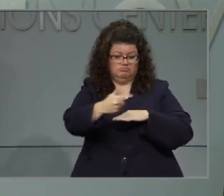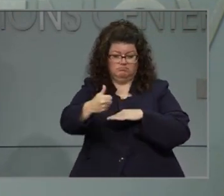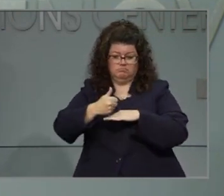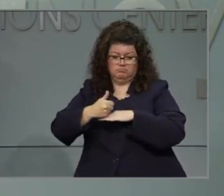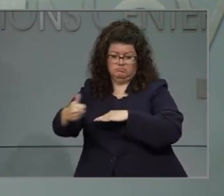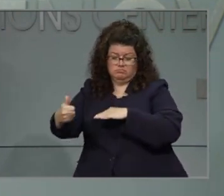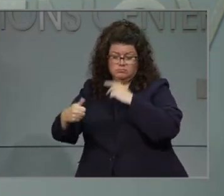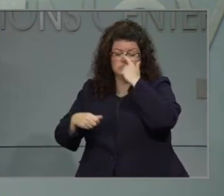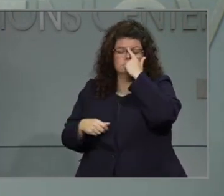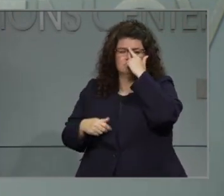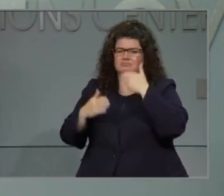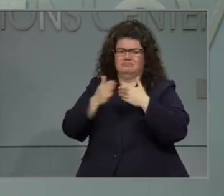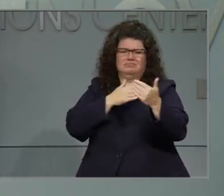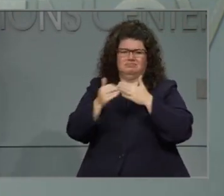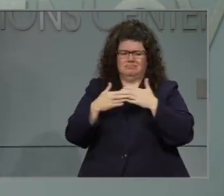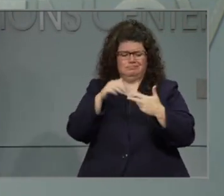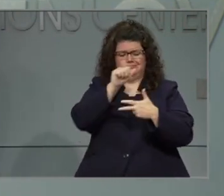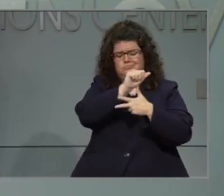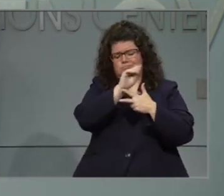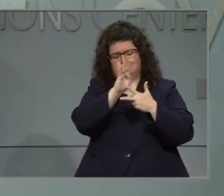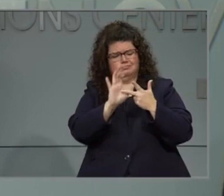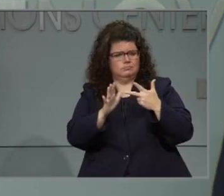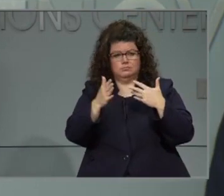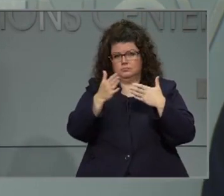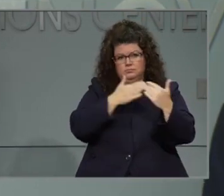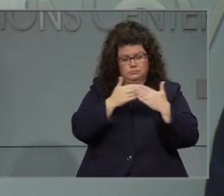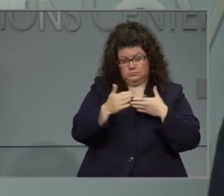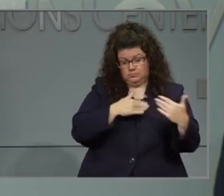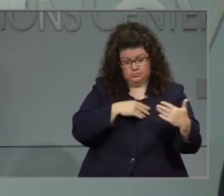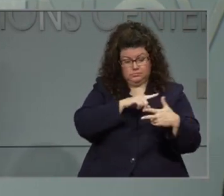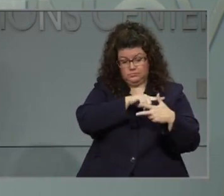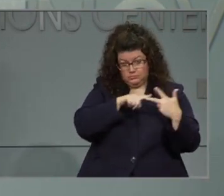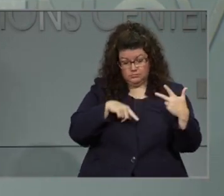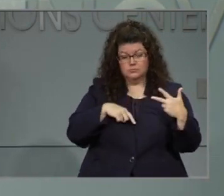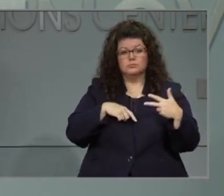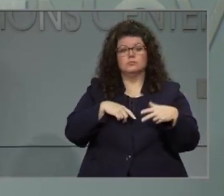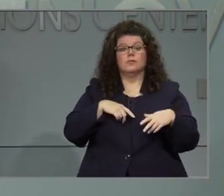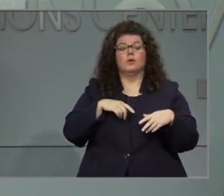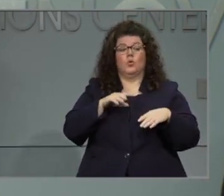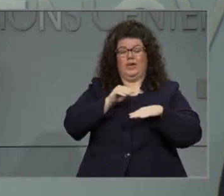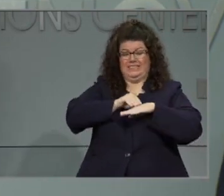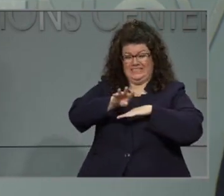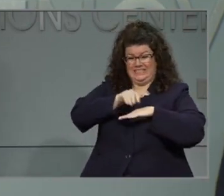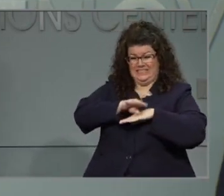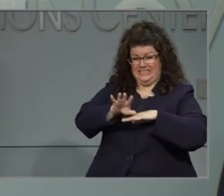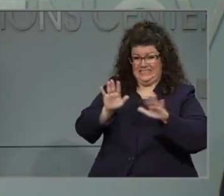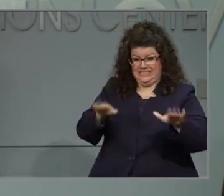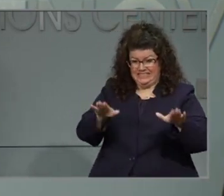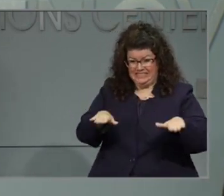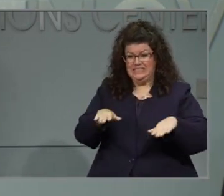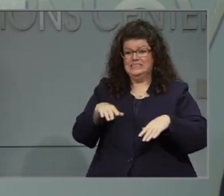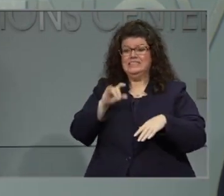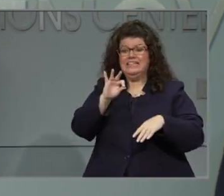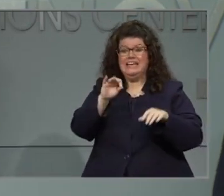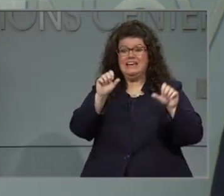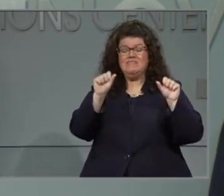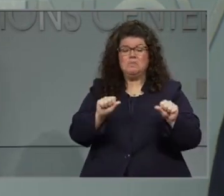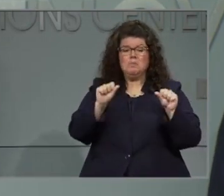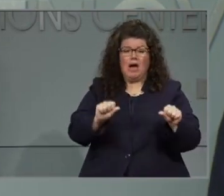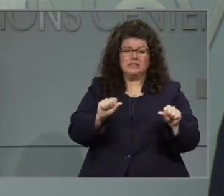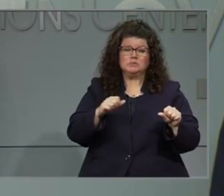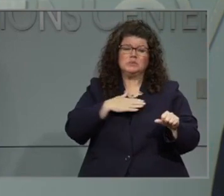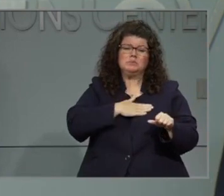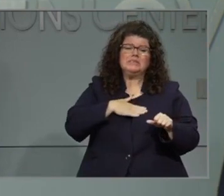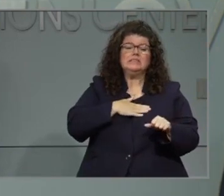even if they move to Plan A for in-person instruction, to really, if at all possible, to continue with density reduction